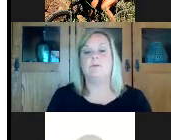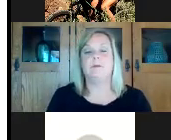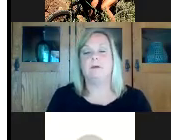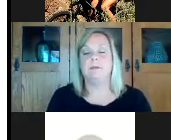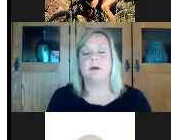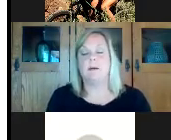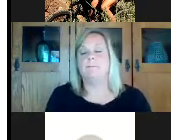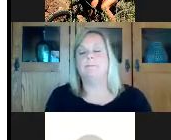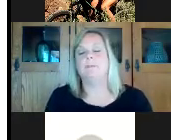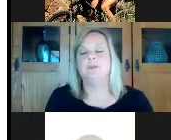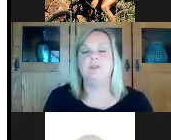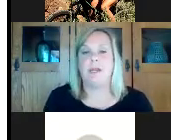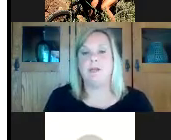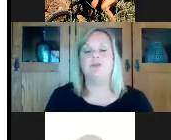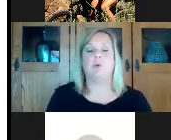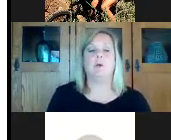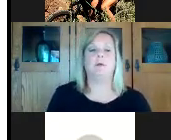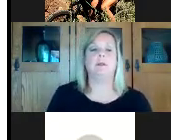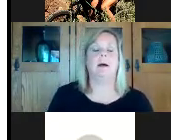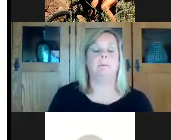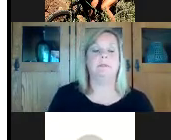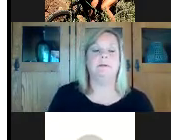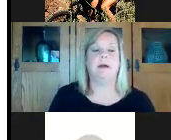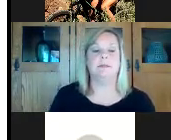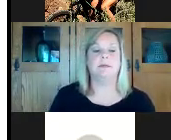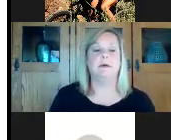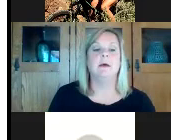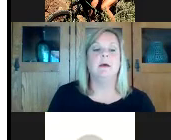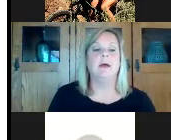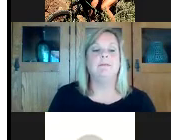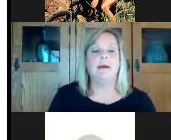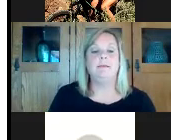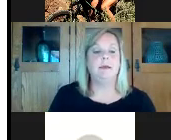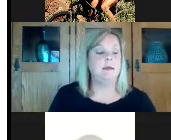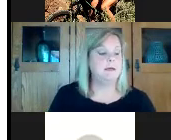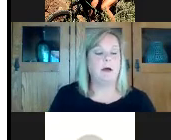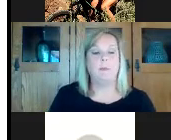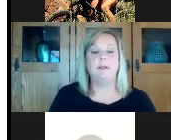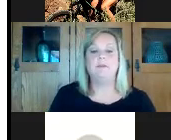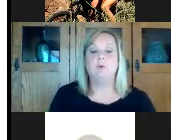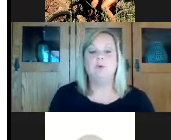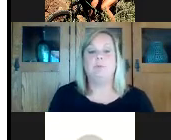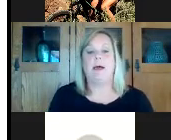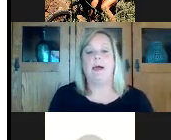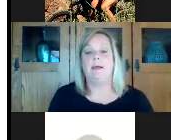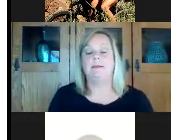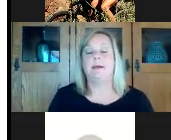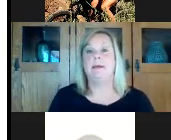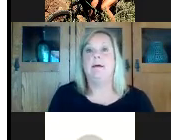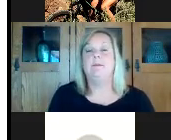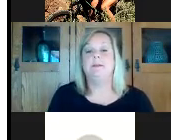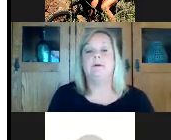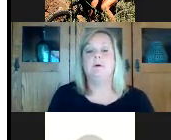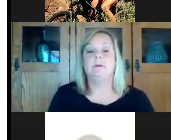a visual field um change or defect and finally um an individual who's blind